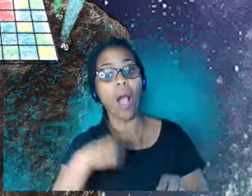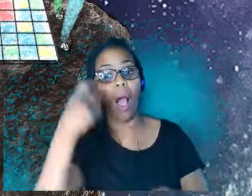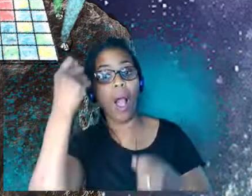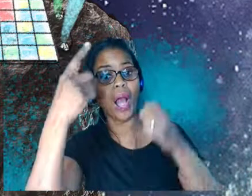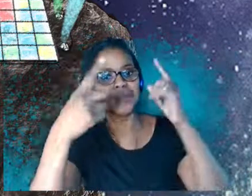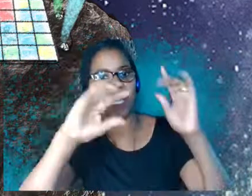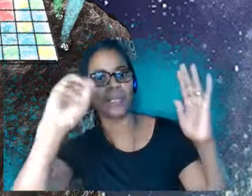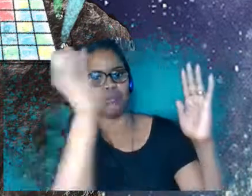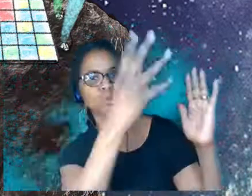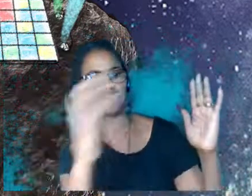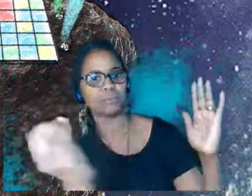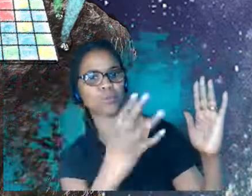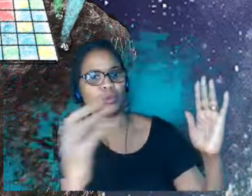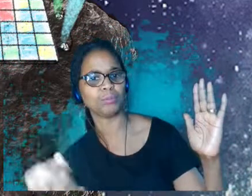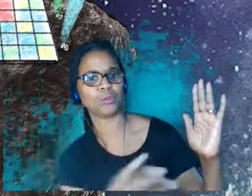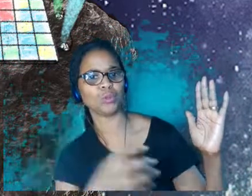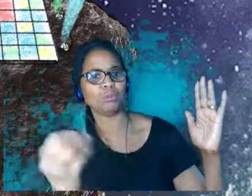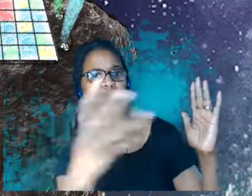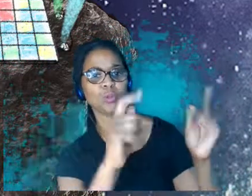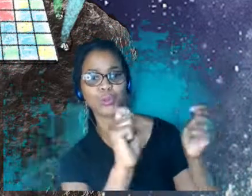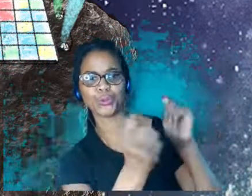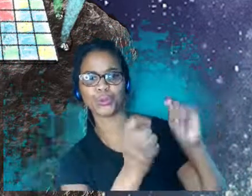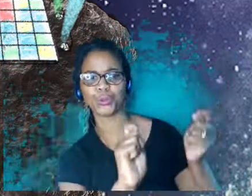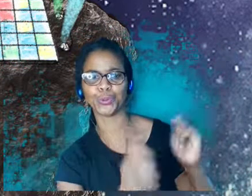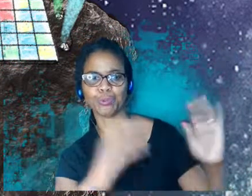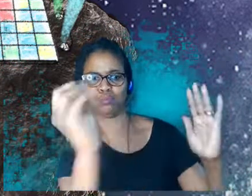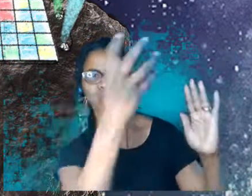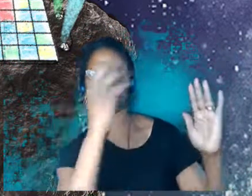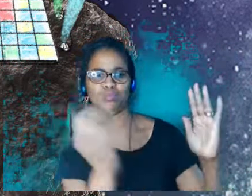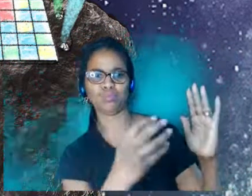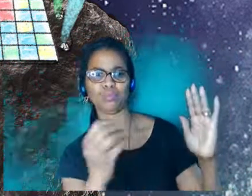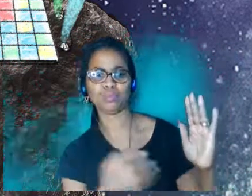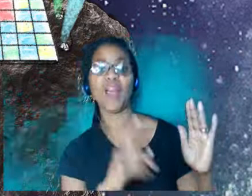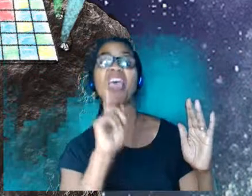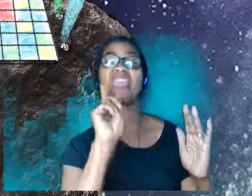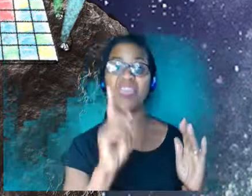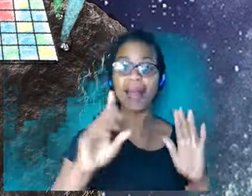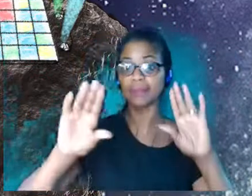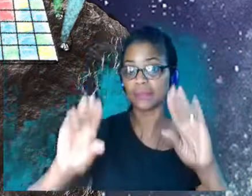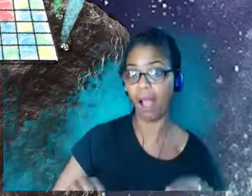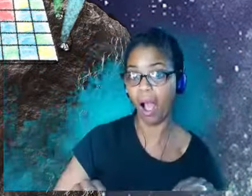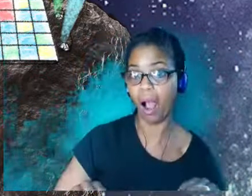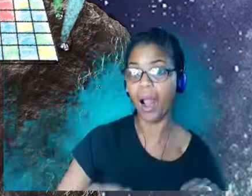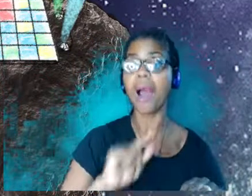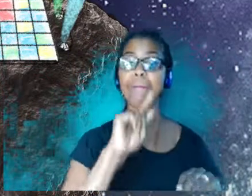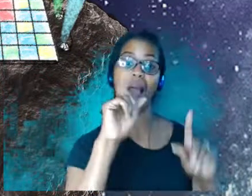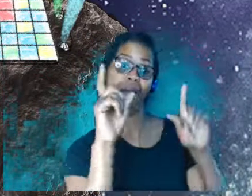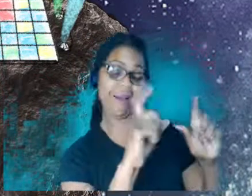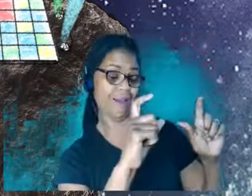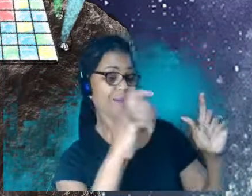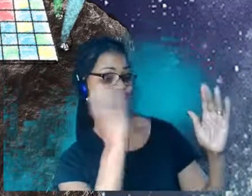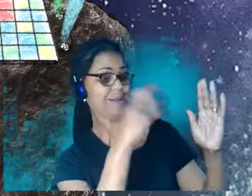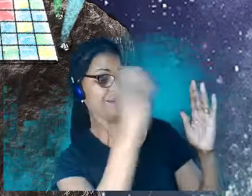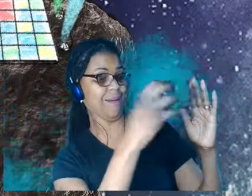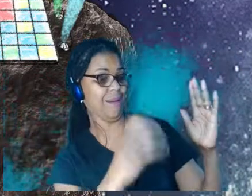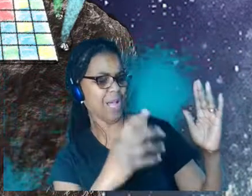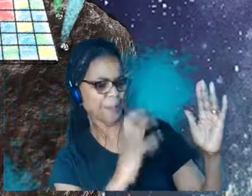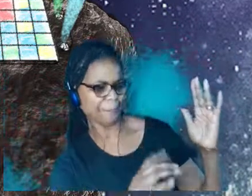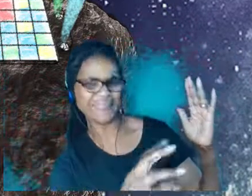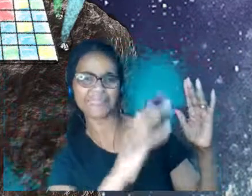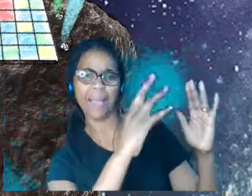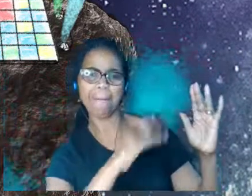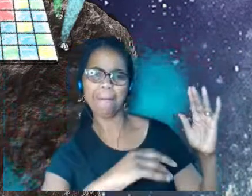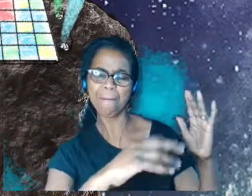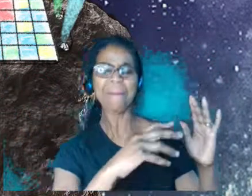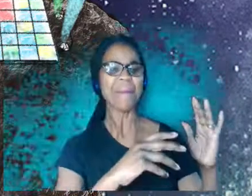kept on being added to for quite a long time before we started the build and which really connects into what Brian said about wonderment